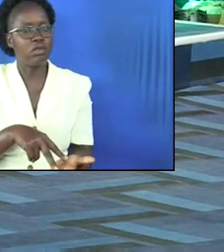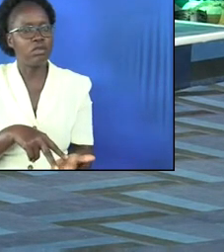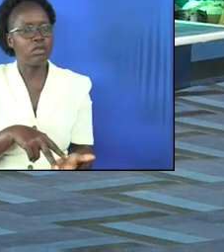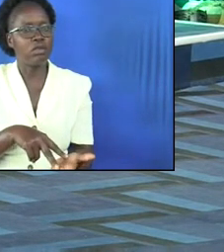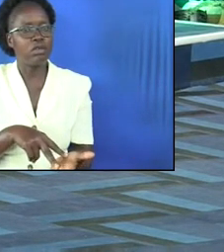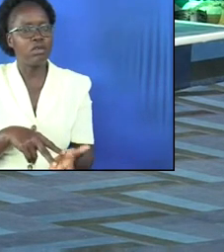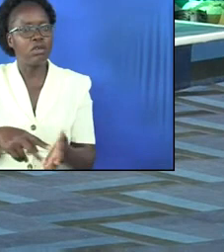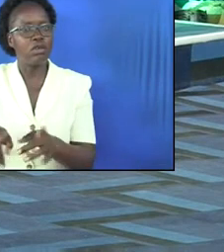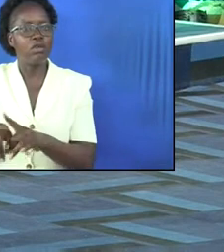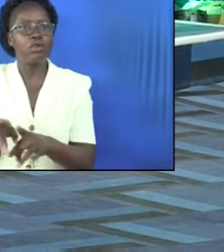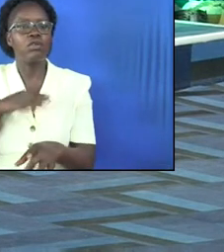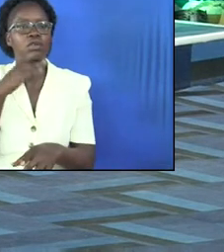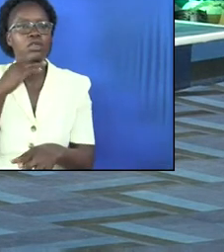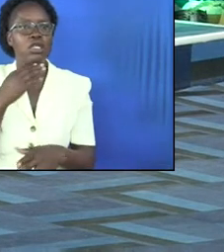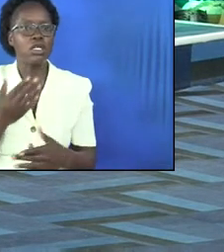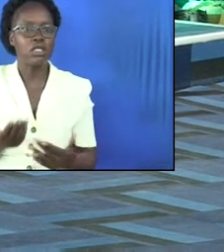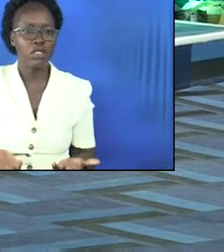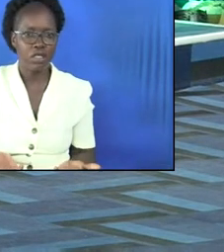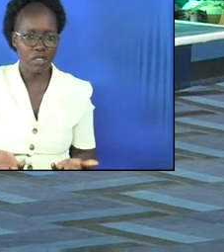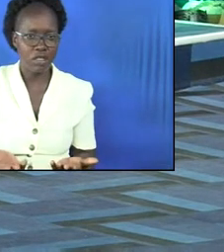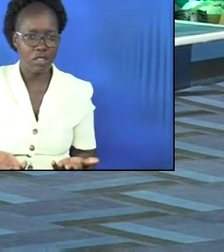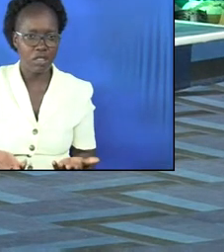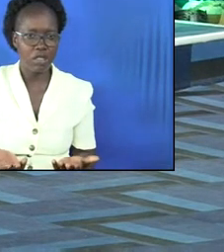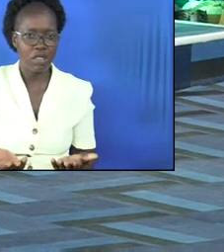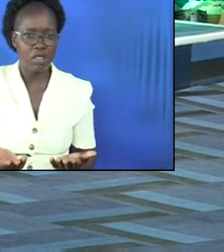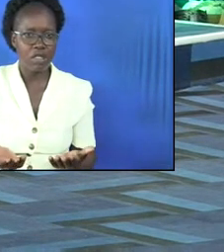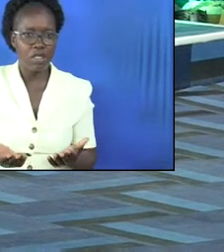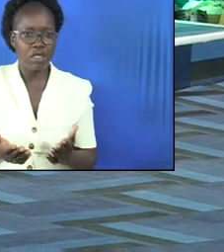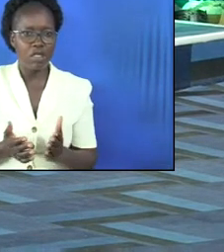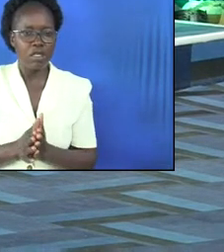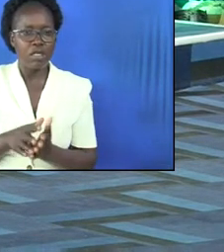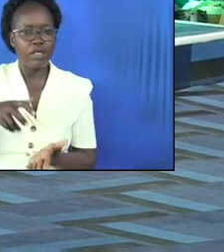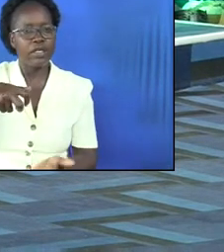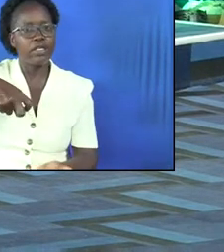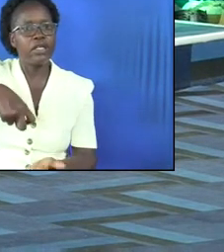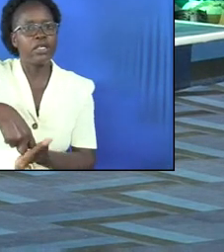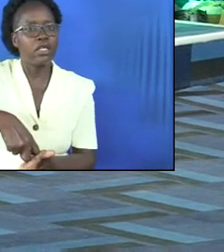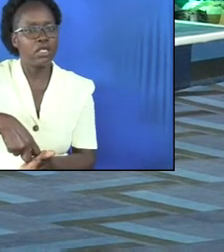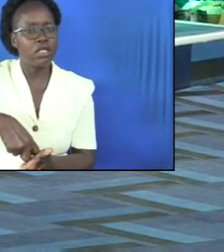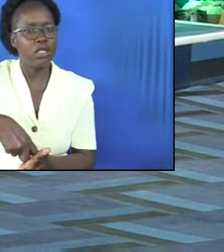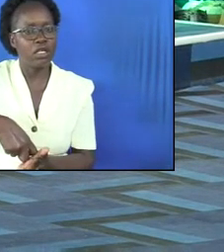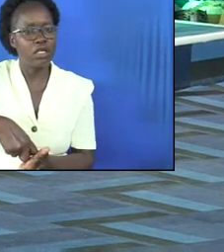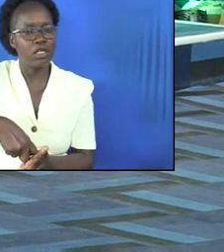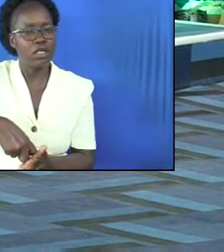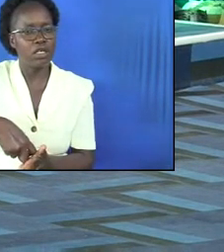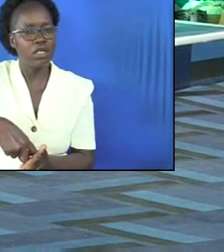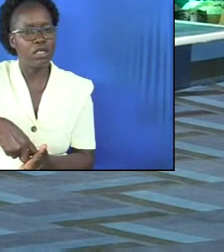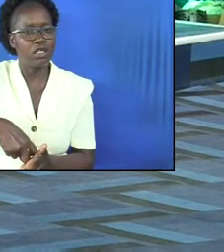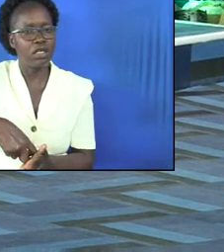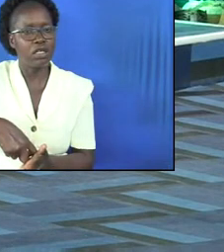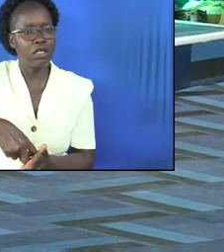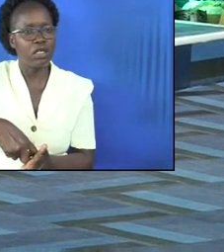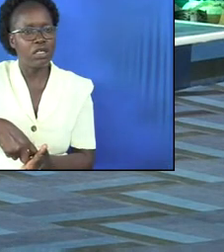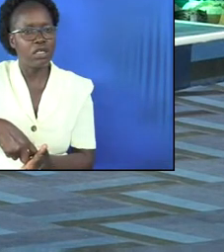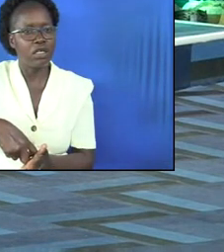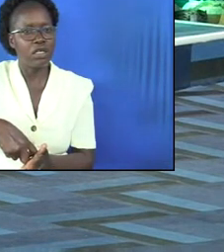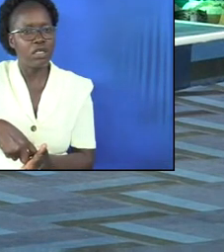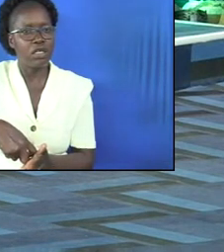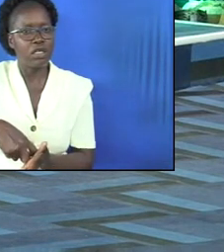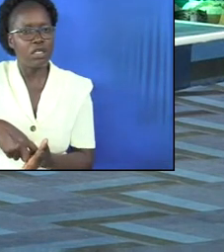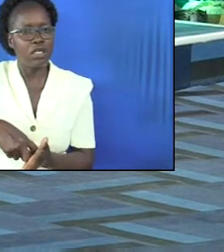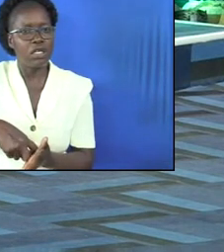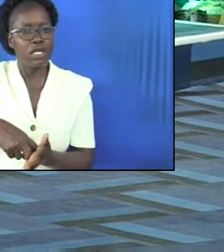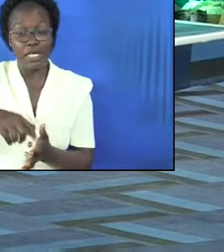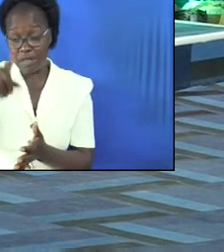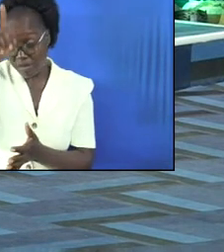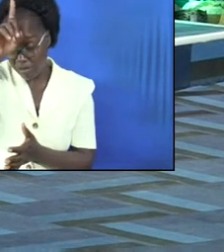that is how he also died with the man kneeling down let me tell you in the entire